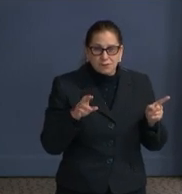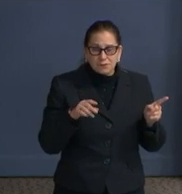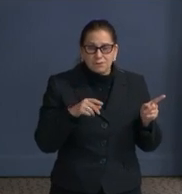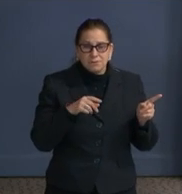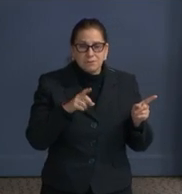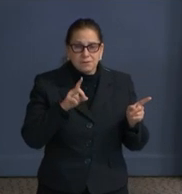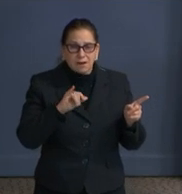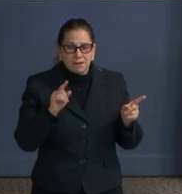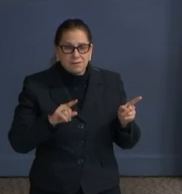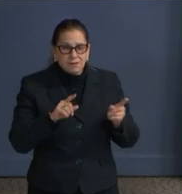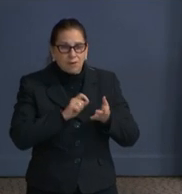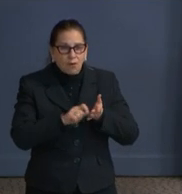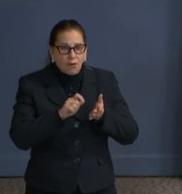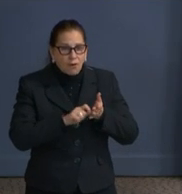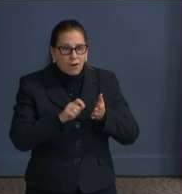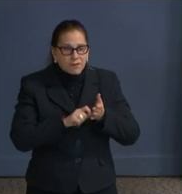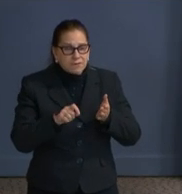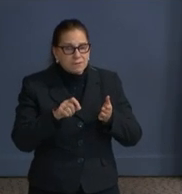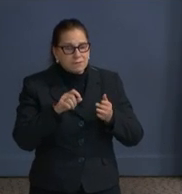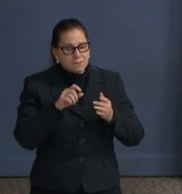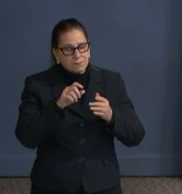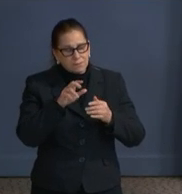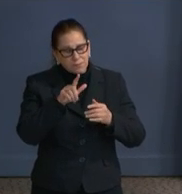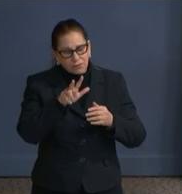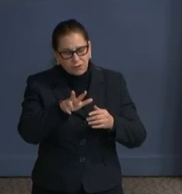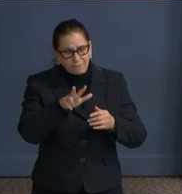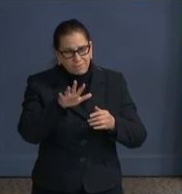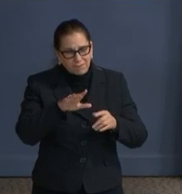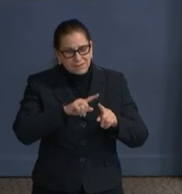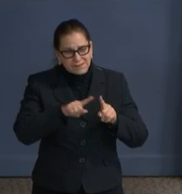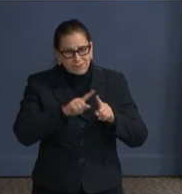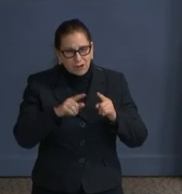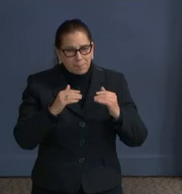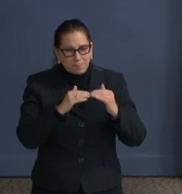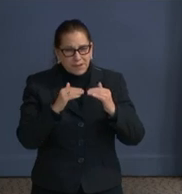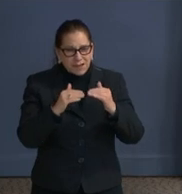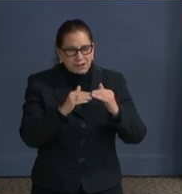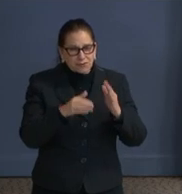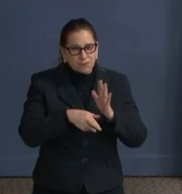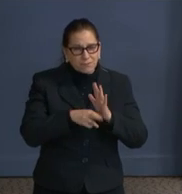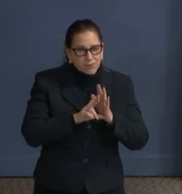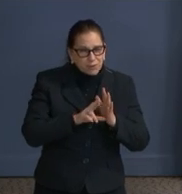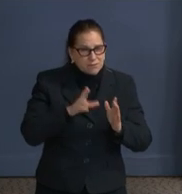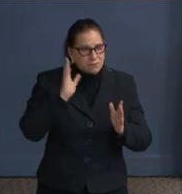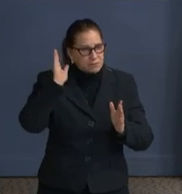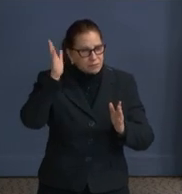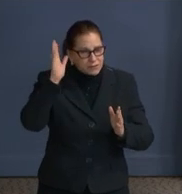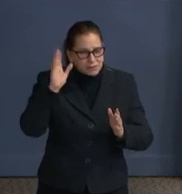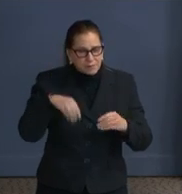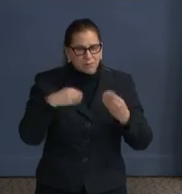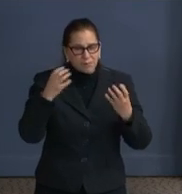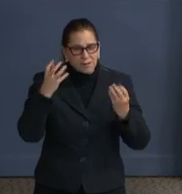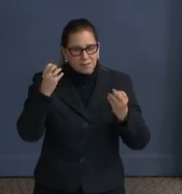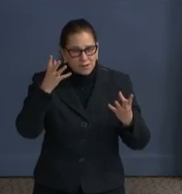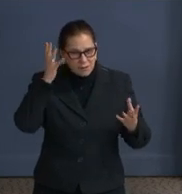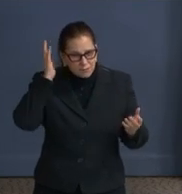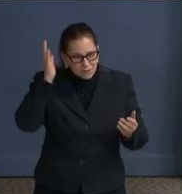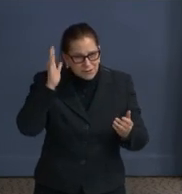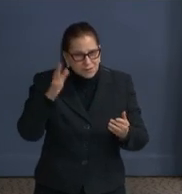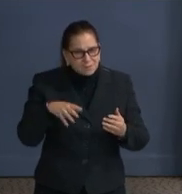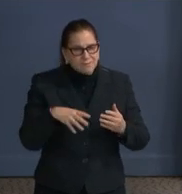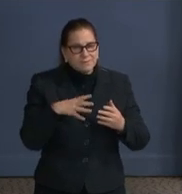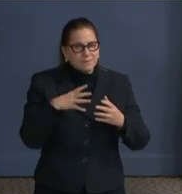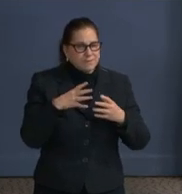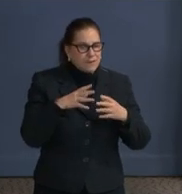-reviewed articles, abstracts, and presentations, and has been invited on numerous occasions to speak at regional, national,